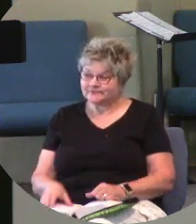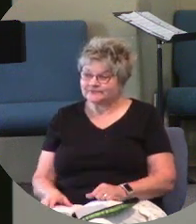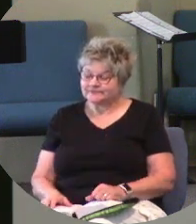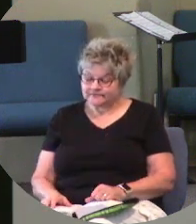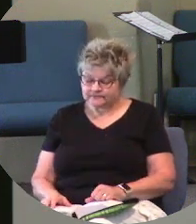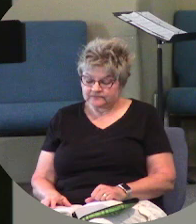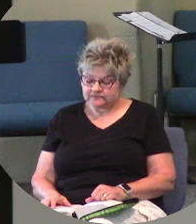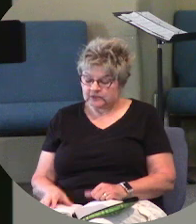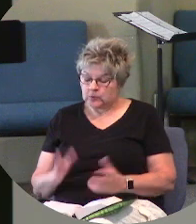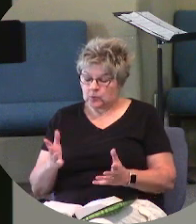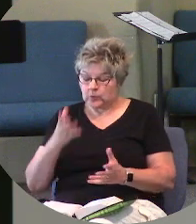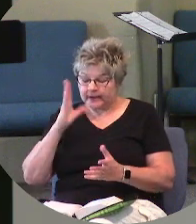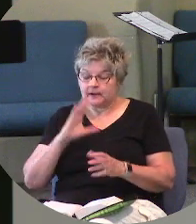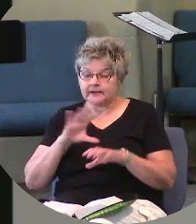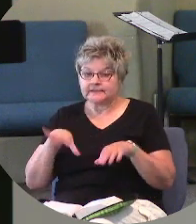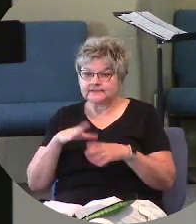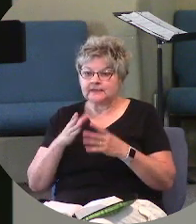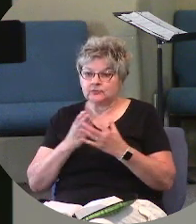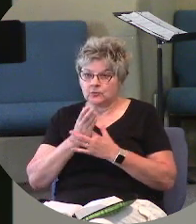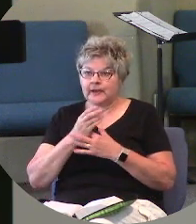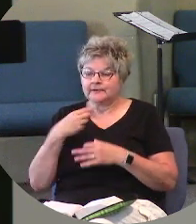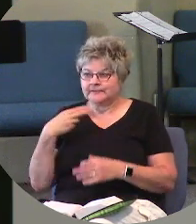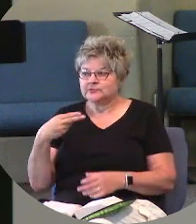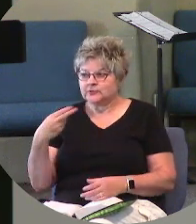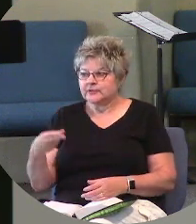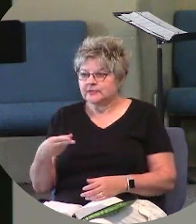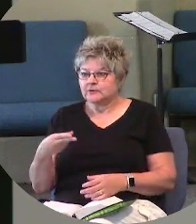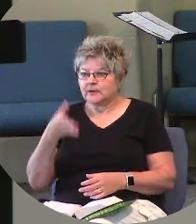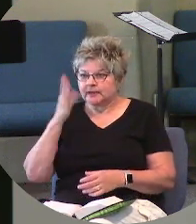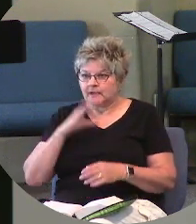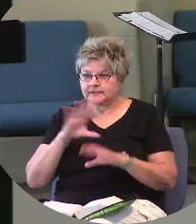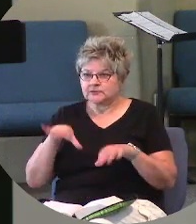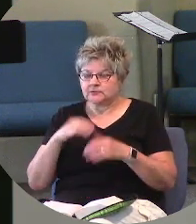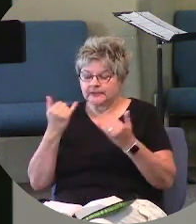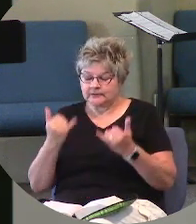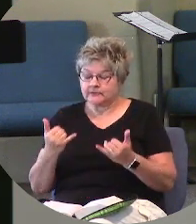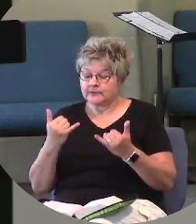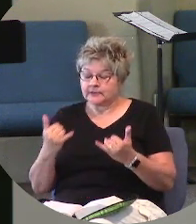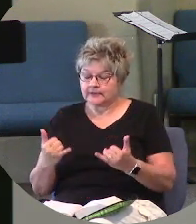and what God has done through history. What God is doing currently.